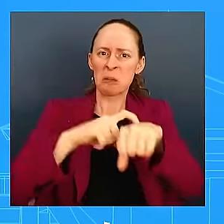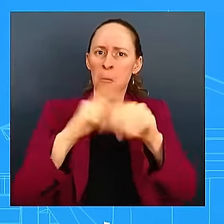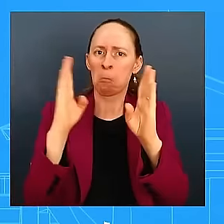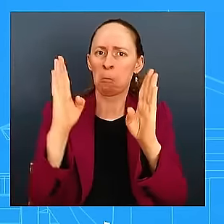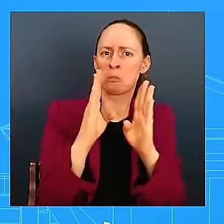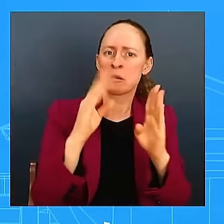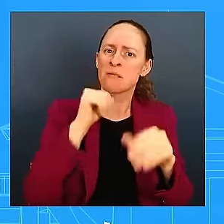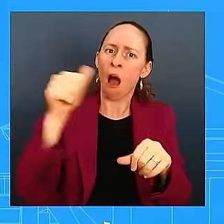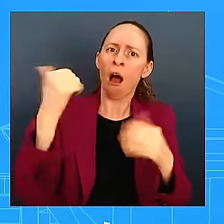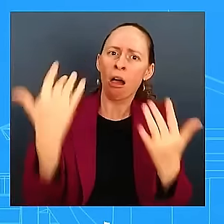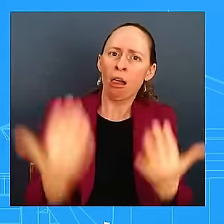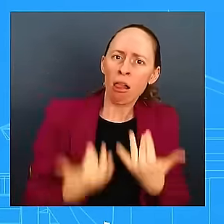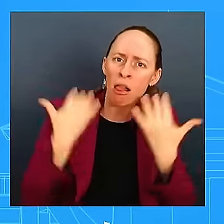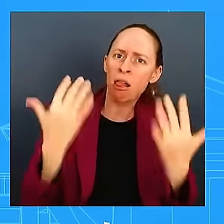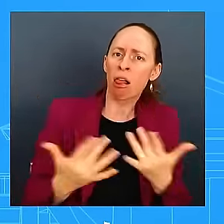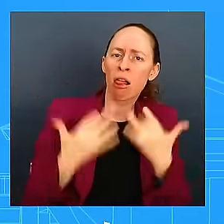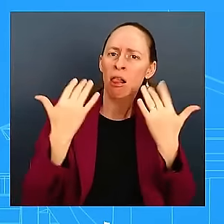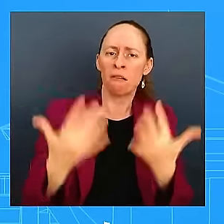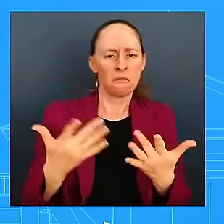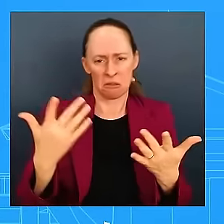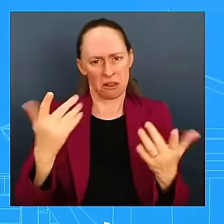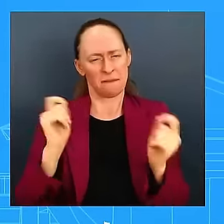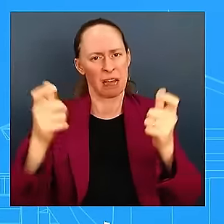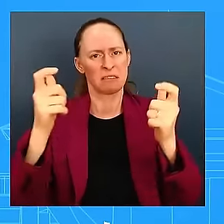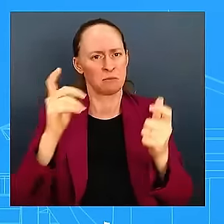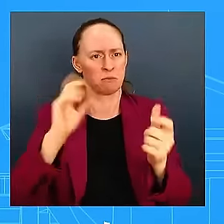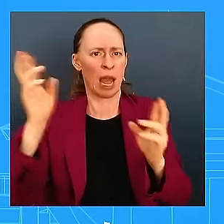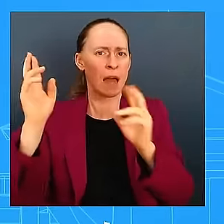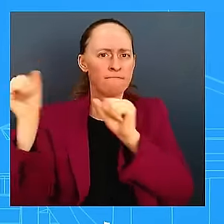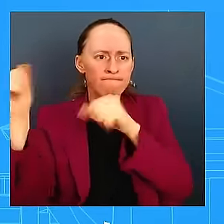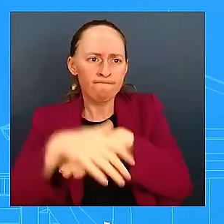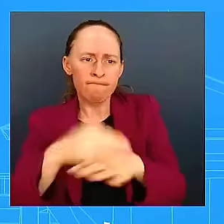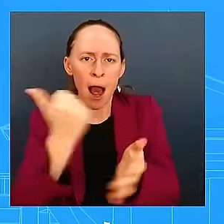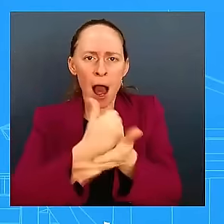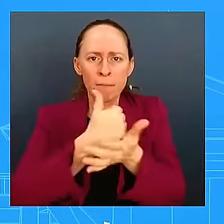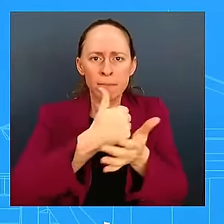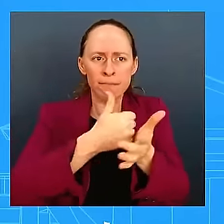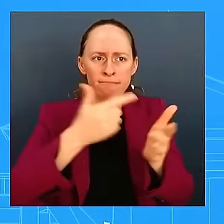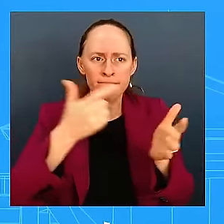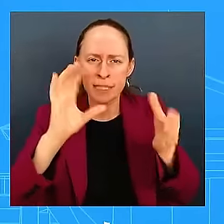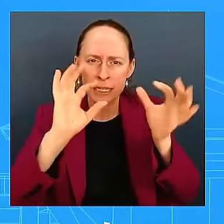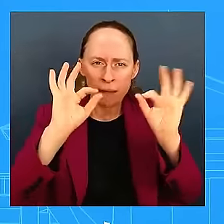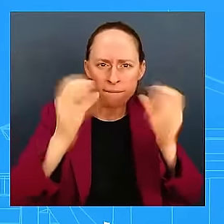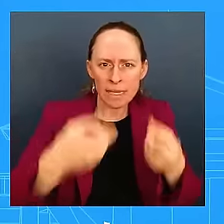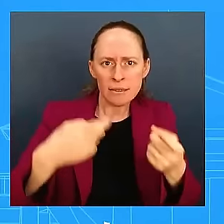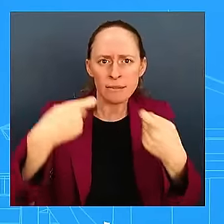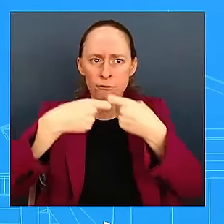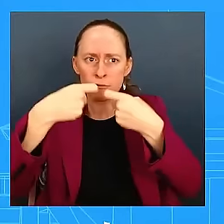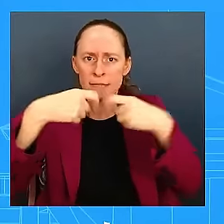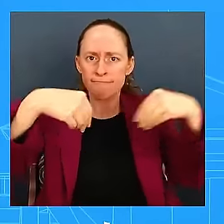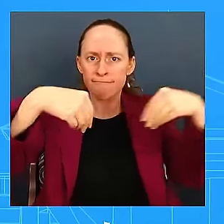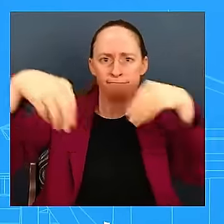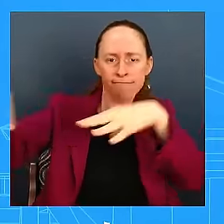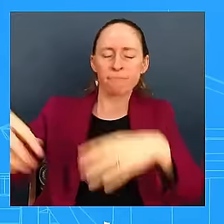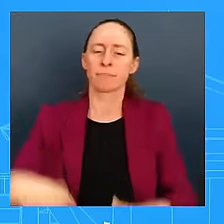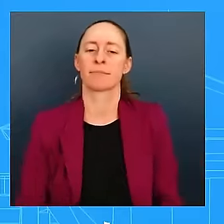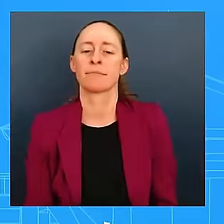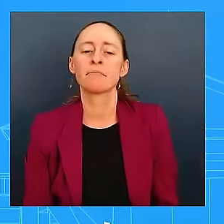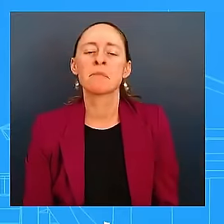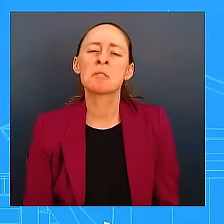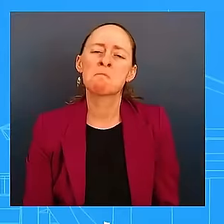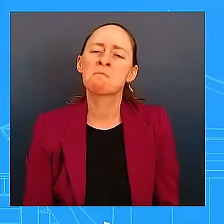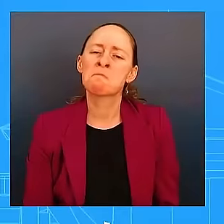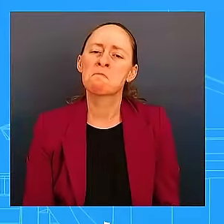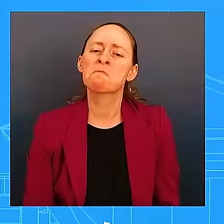utilities to help them get the power back on. MS. expect widespread power outages from this. When we think about